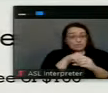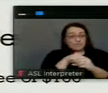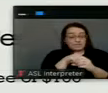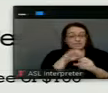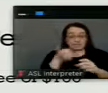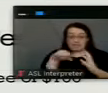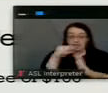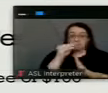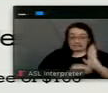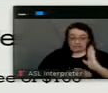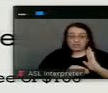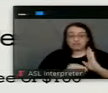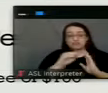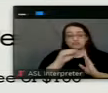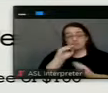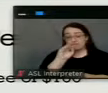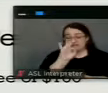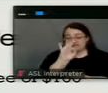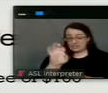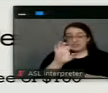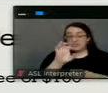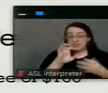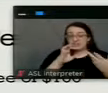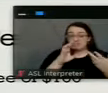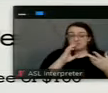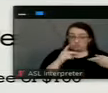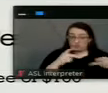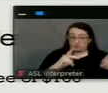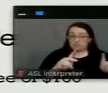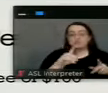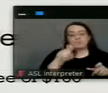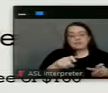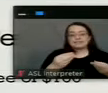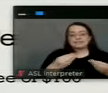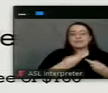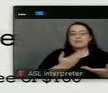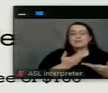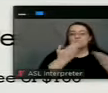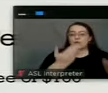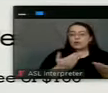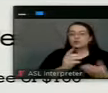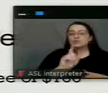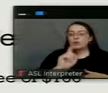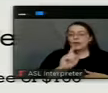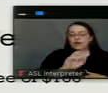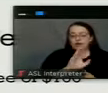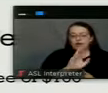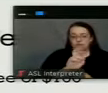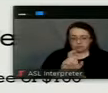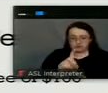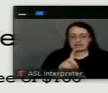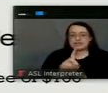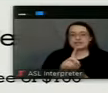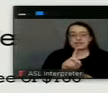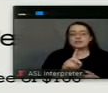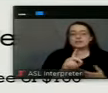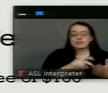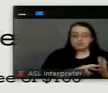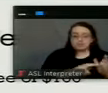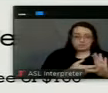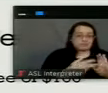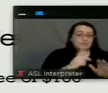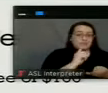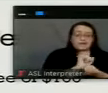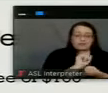application and that fee permit, they're going to have to have, give us a proposed location of where they're going to breed it. So it's the actual